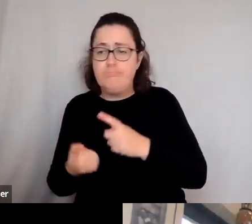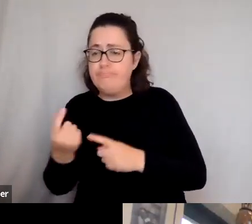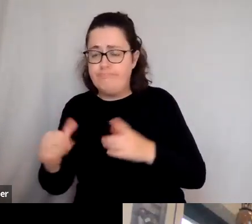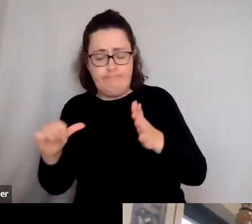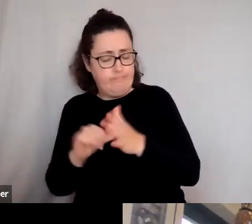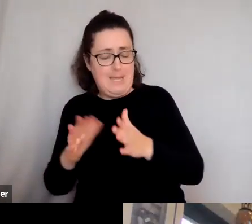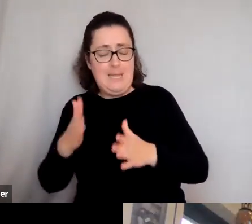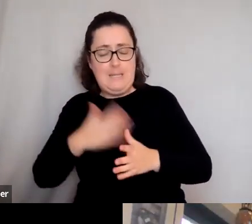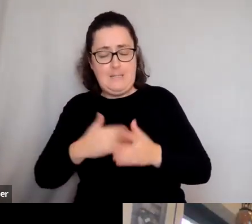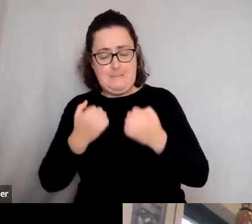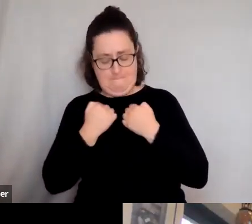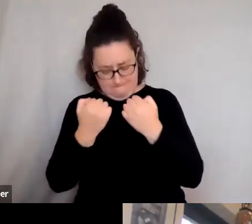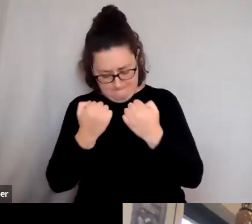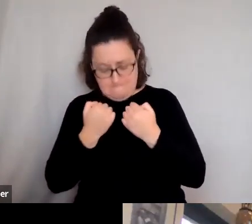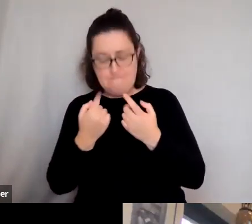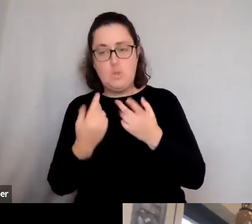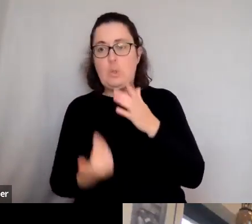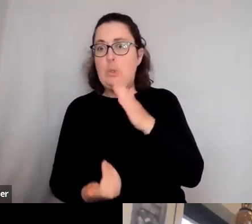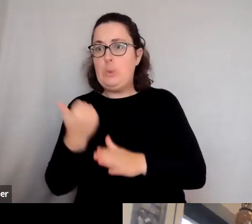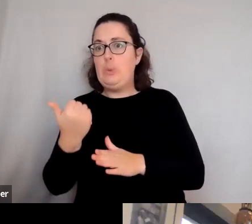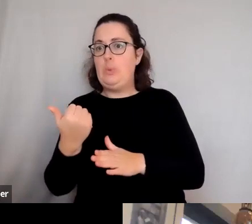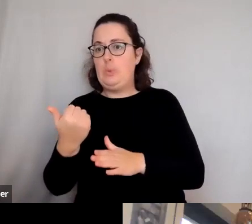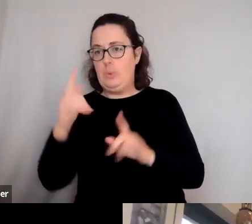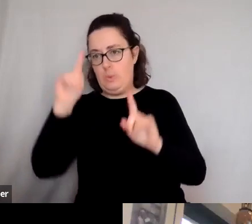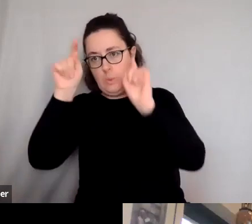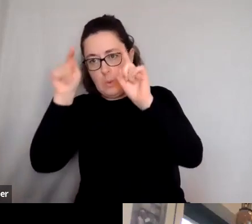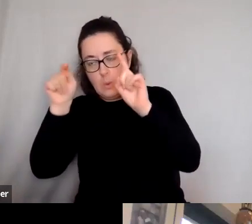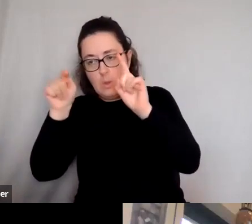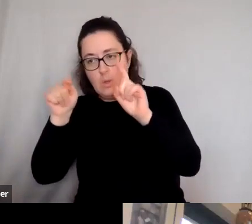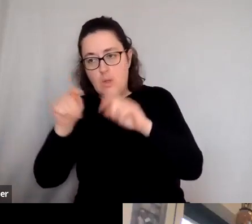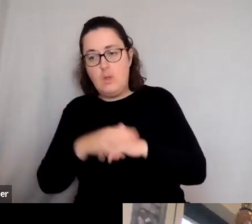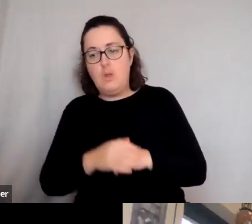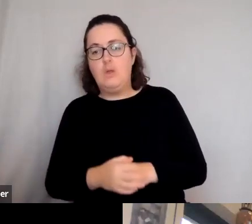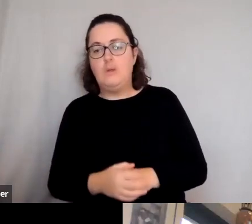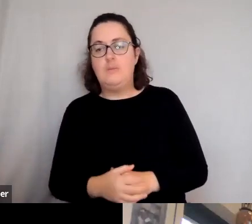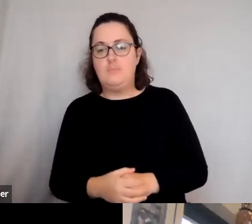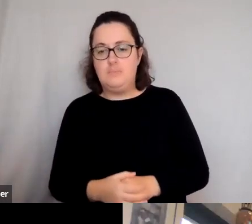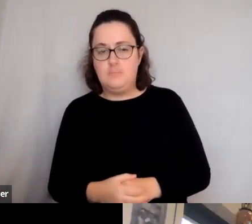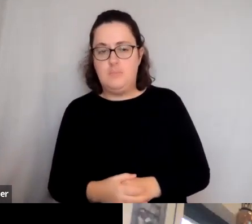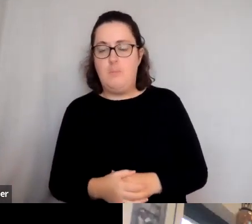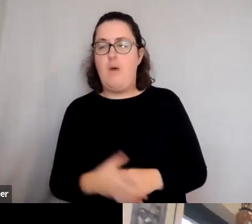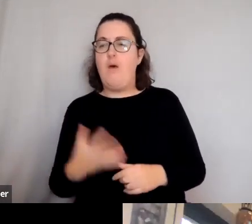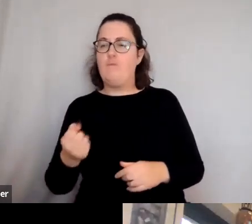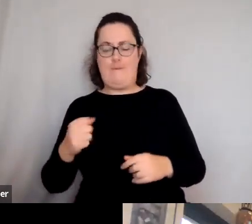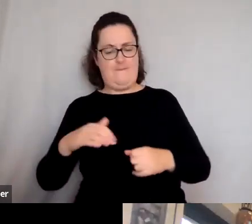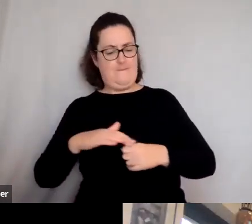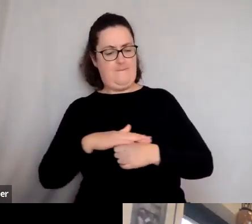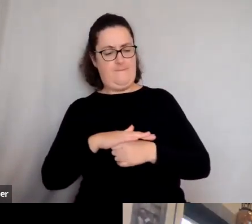and anew. But the more you've got a hinterland in which you're aware of